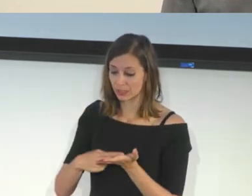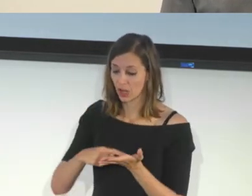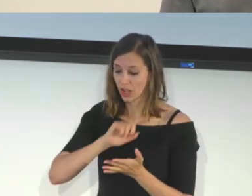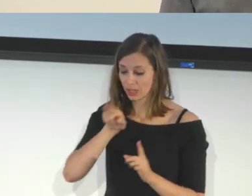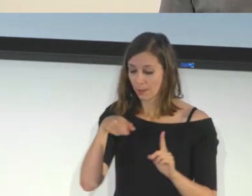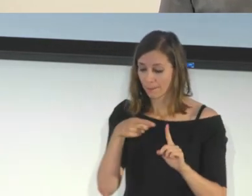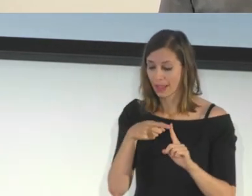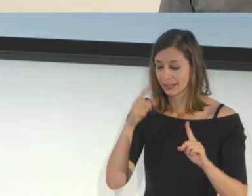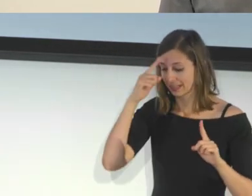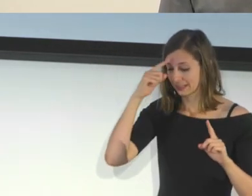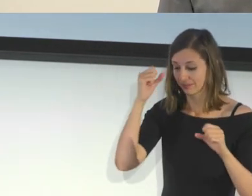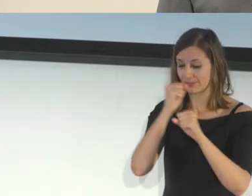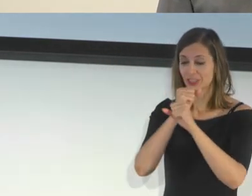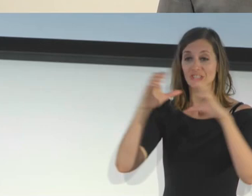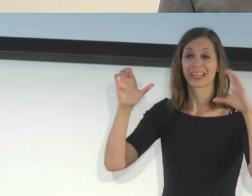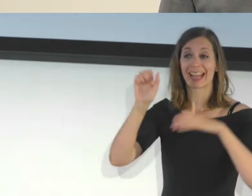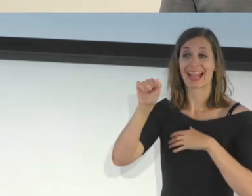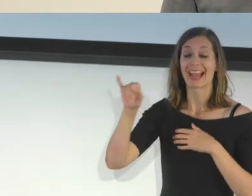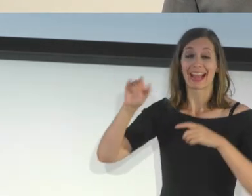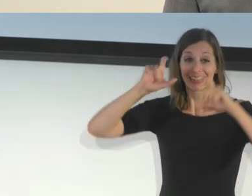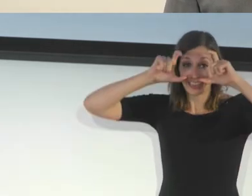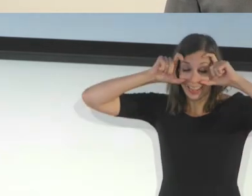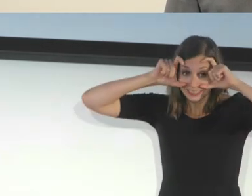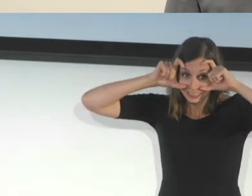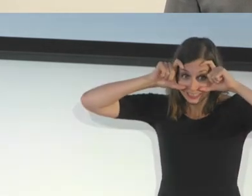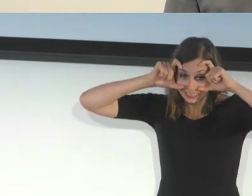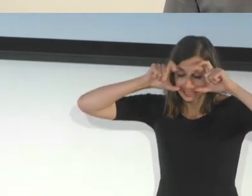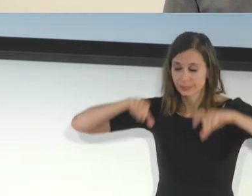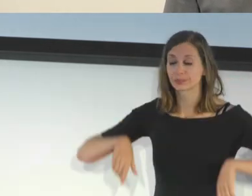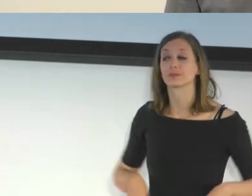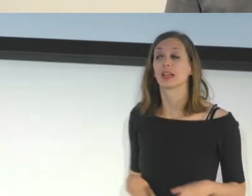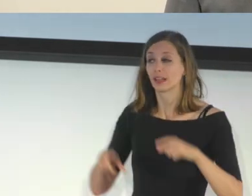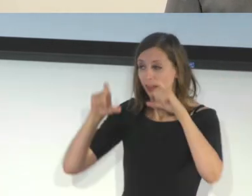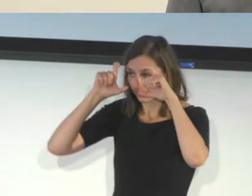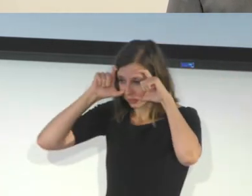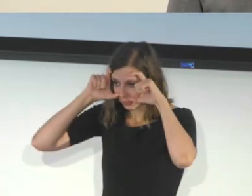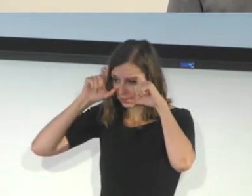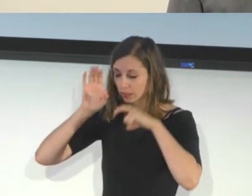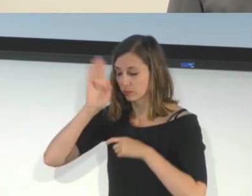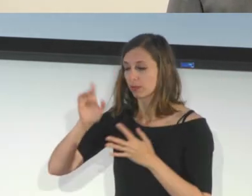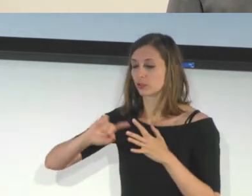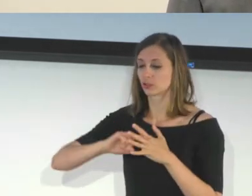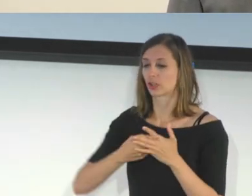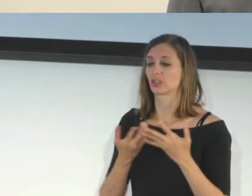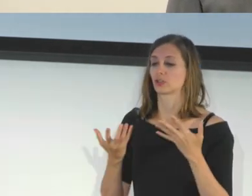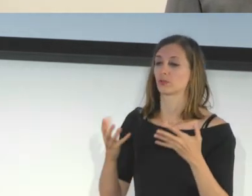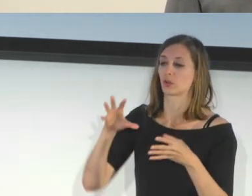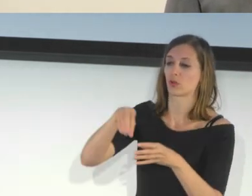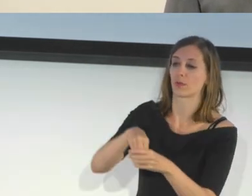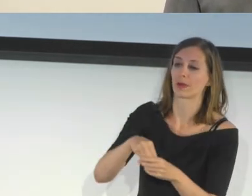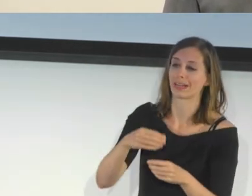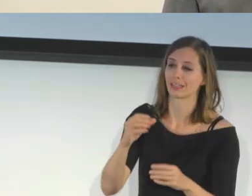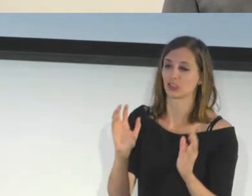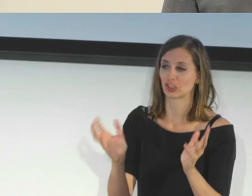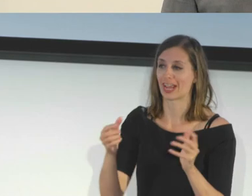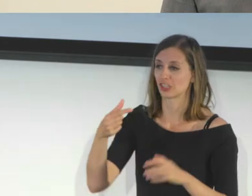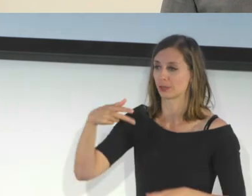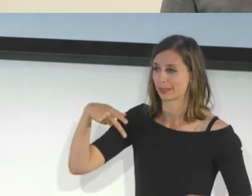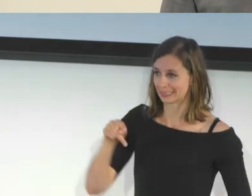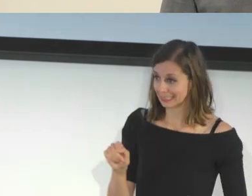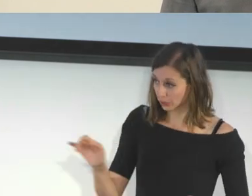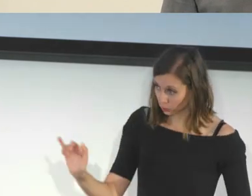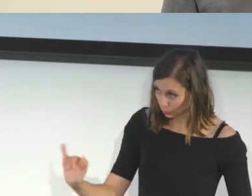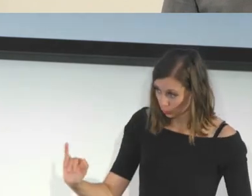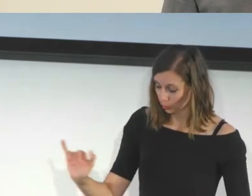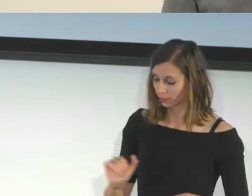glasses. So those will start incorporating GPT, too. So now you will be able